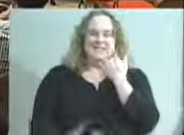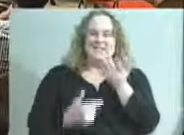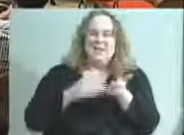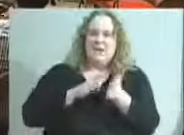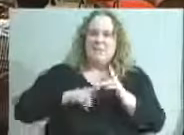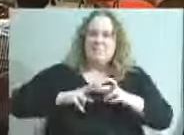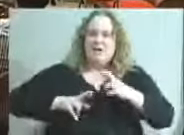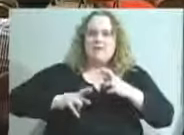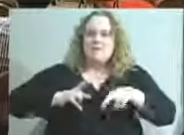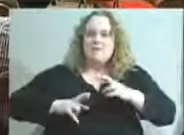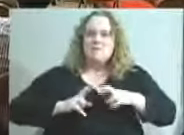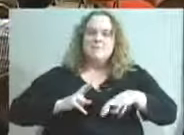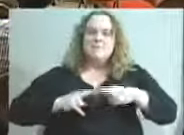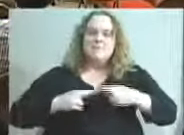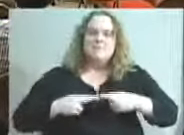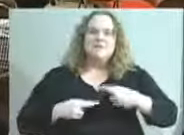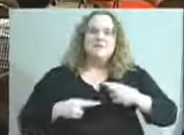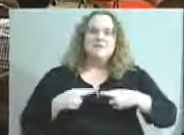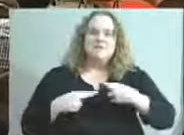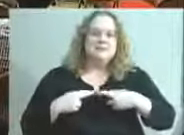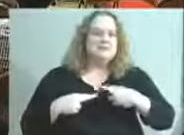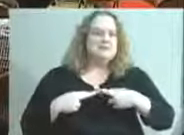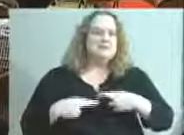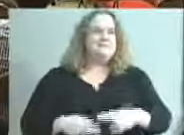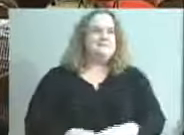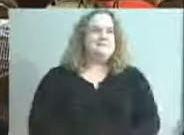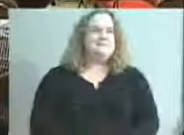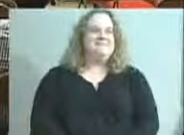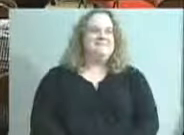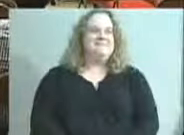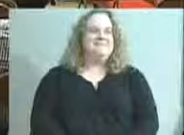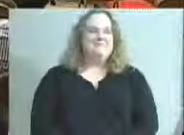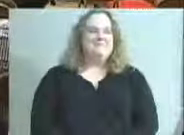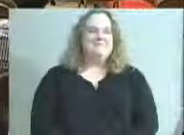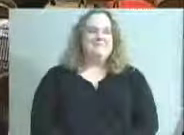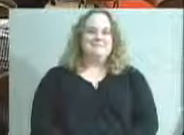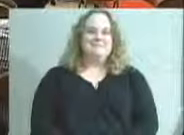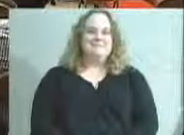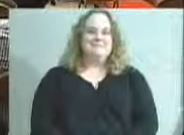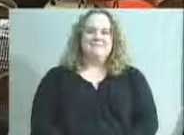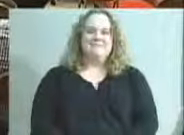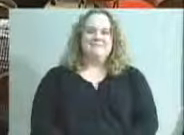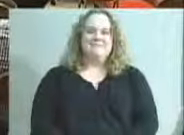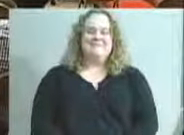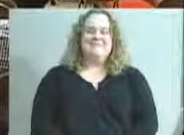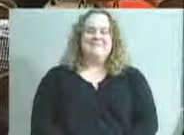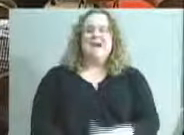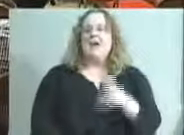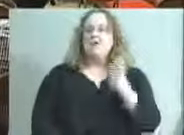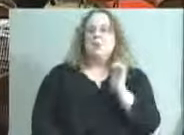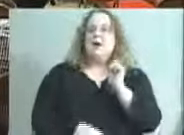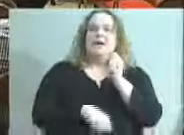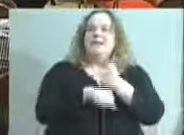Well, just. Achievement unlocked. I just want to set a precedent there.